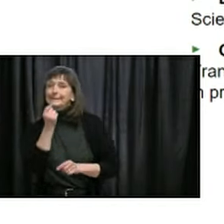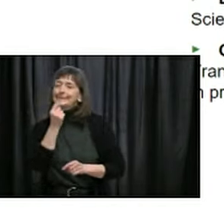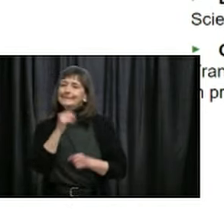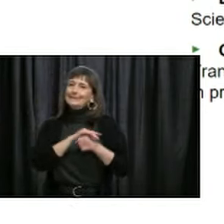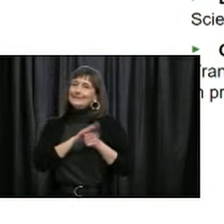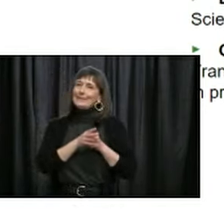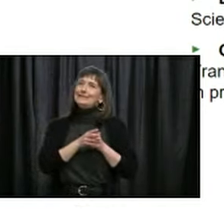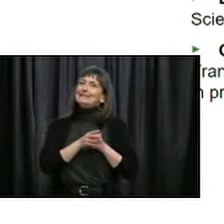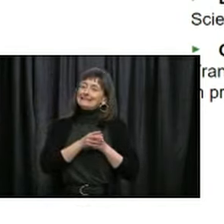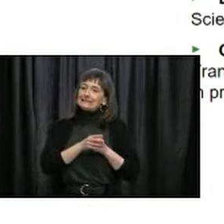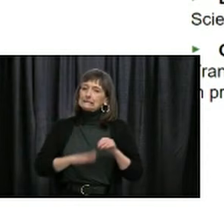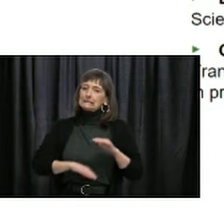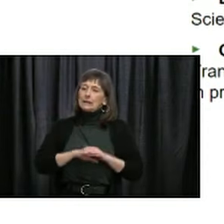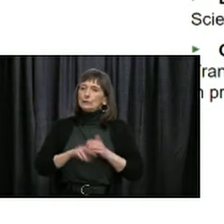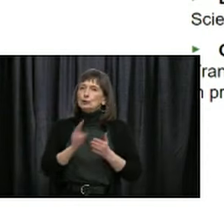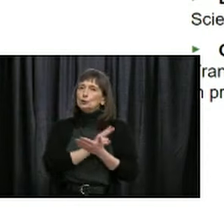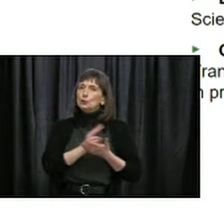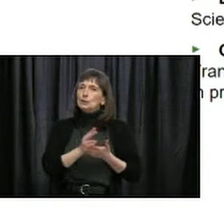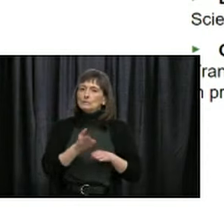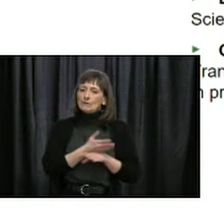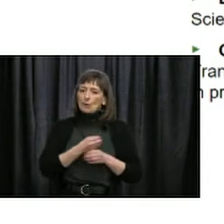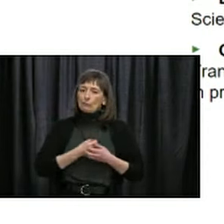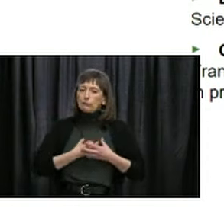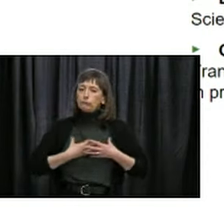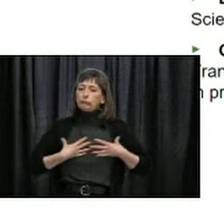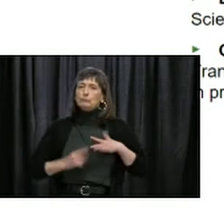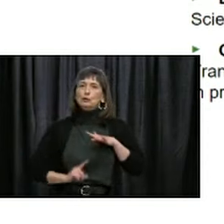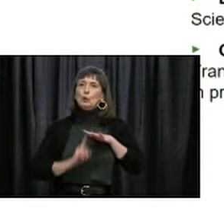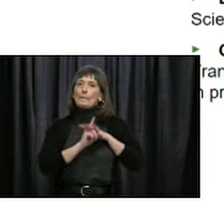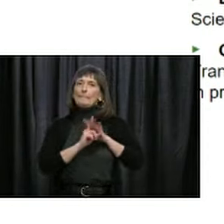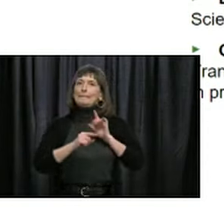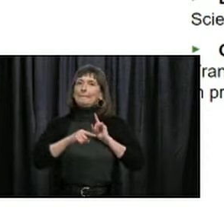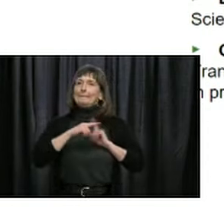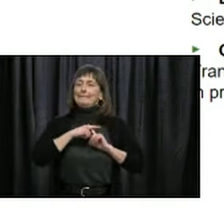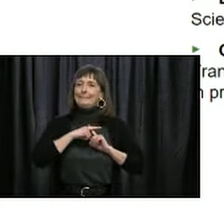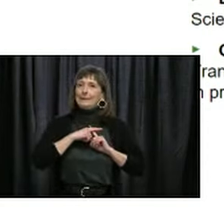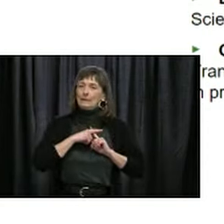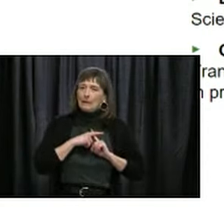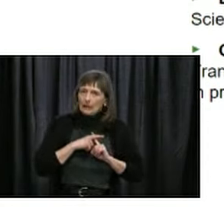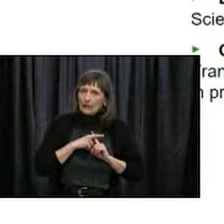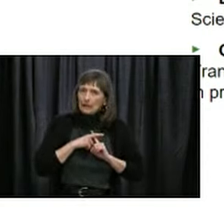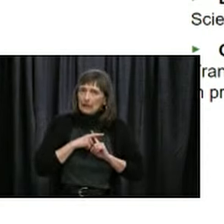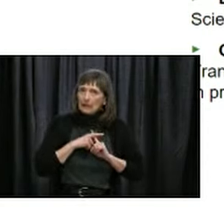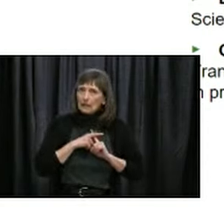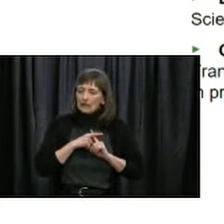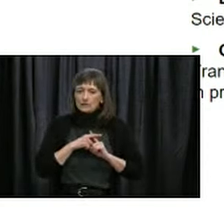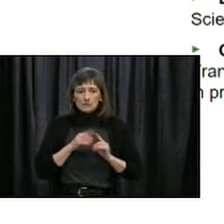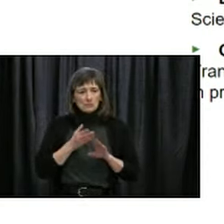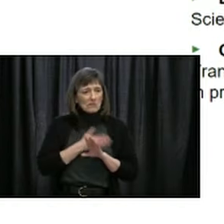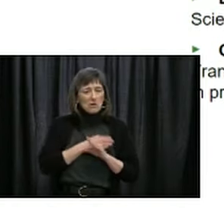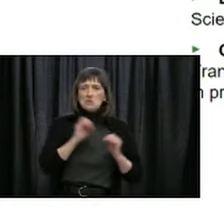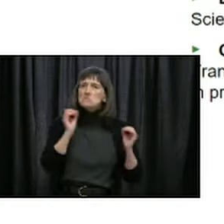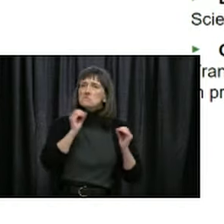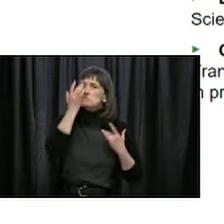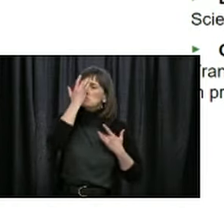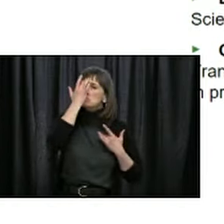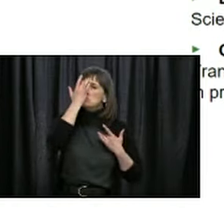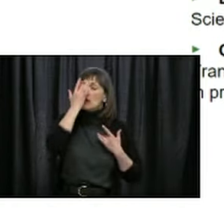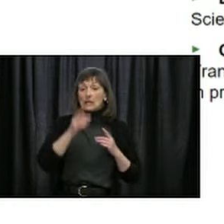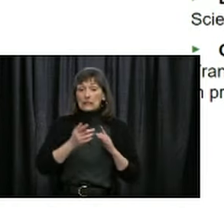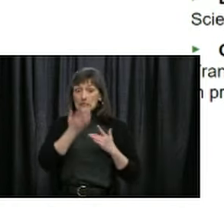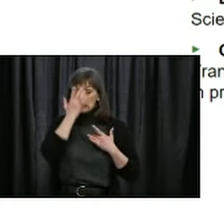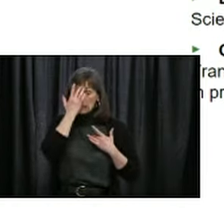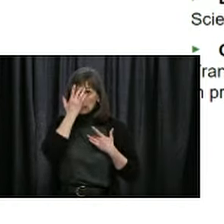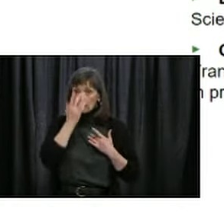and a long clinical course. It could be two weeks before someone knows they're sick, and two weeks longer